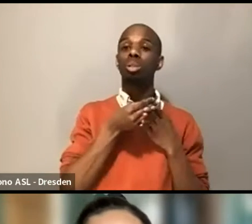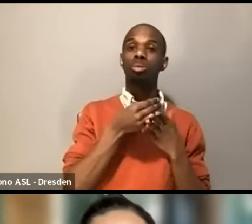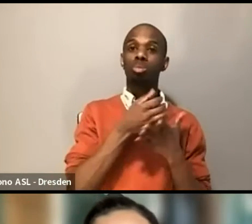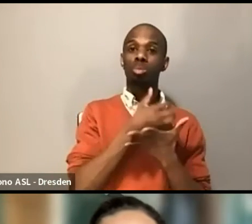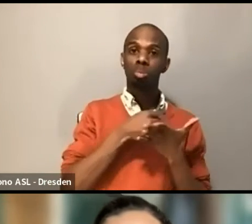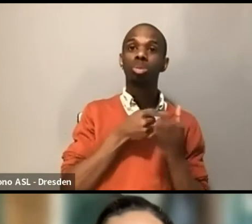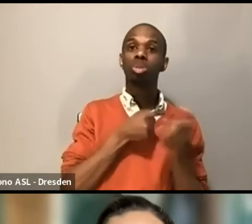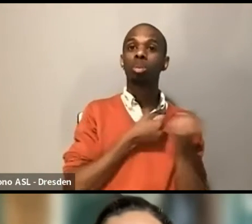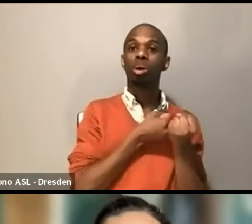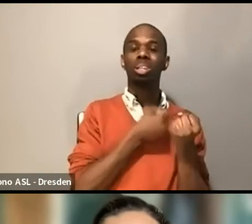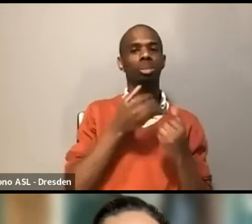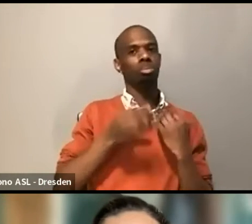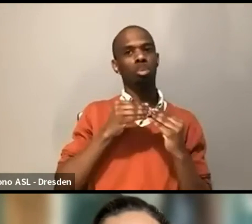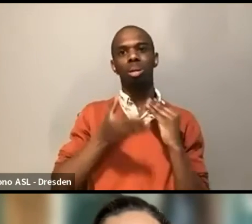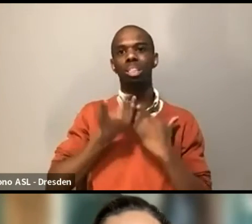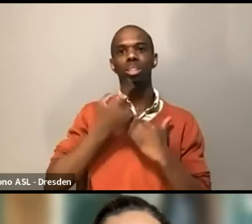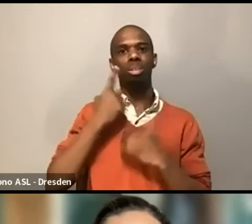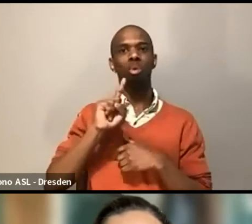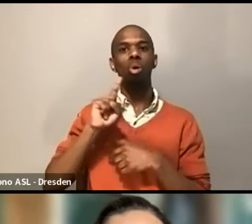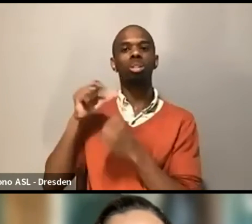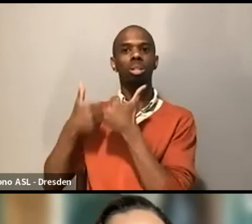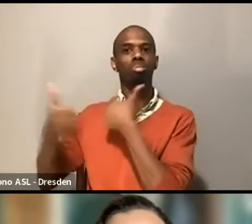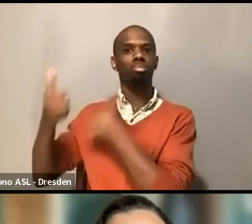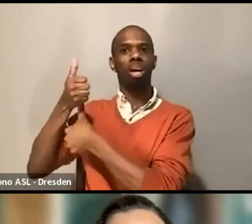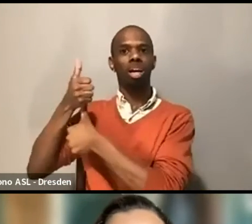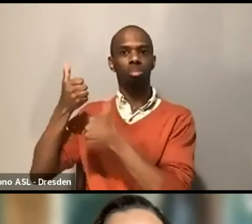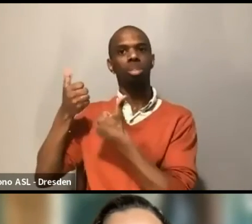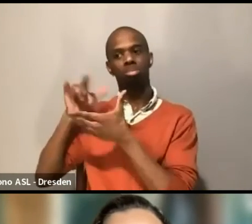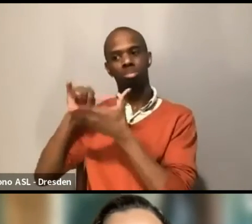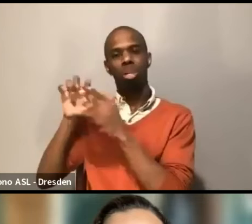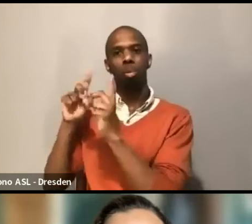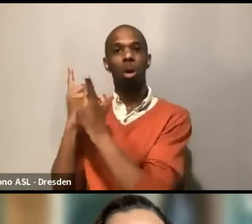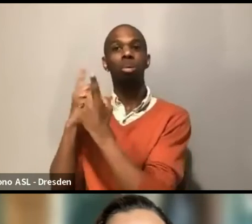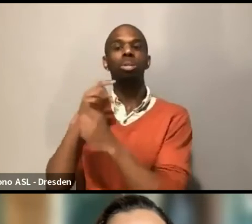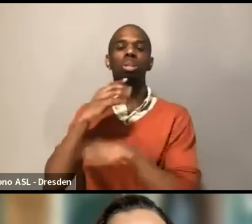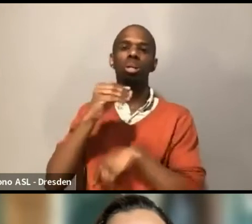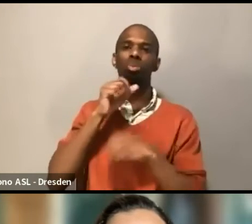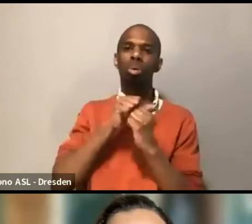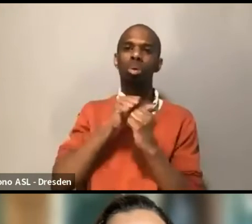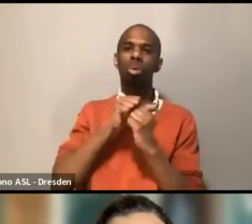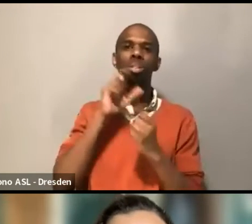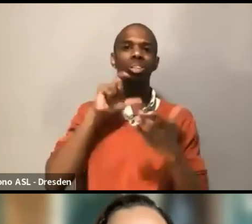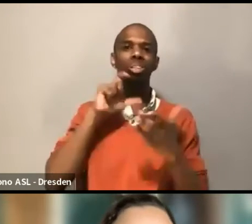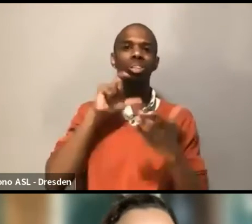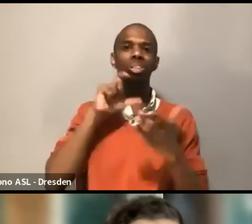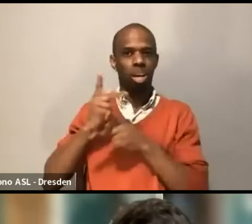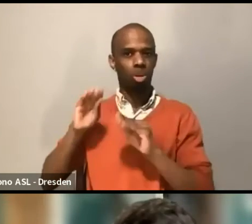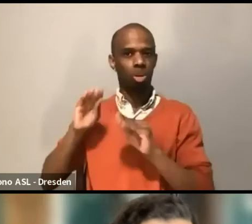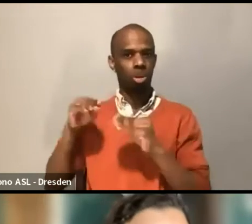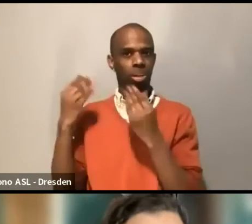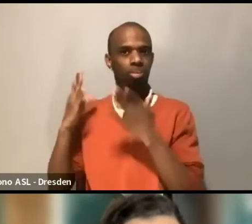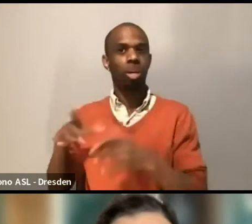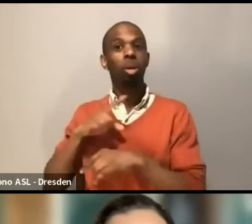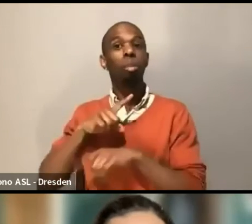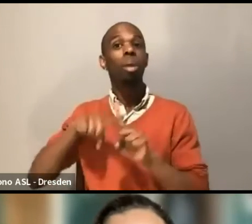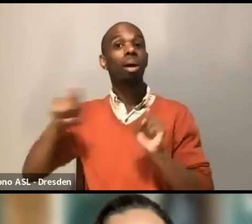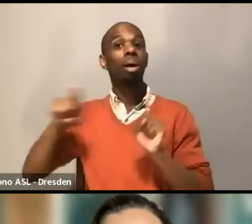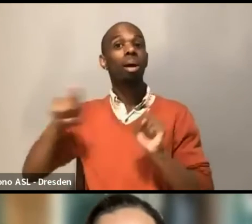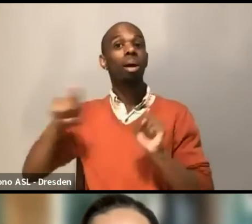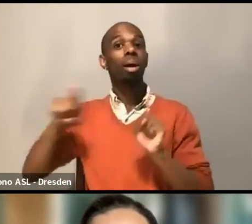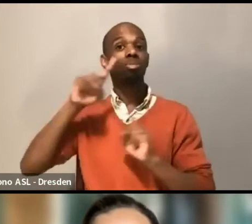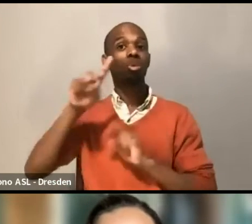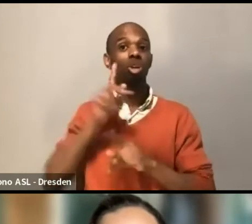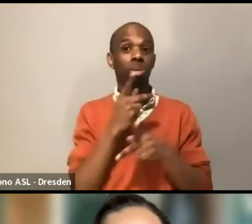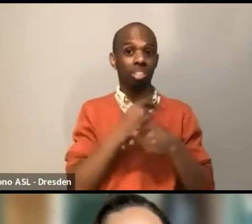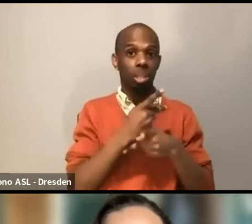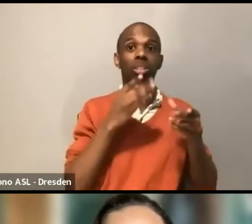consistency of employment and knowledge of the care responsibilities, but lots of complexity on the production facing side in terms of budget, schedules,